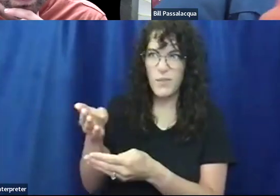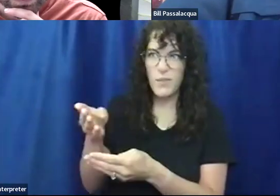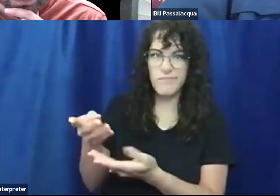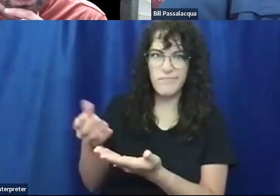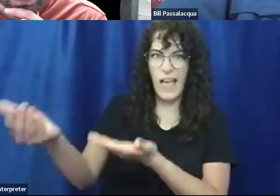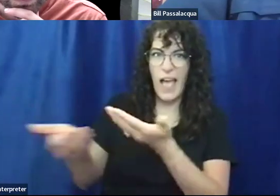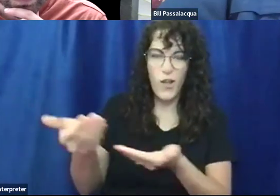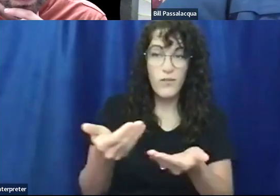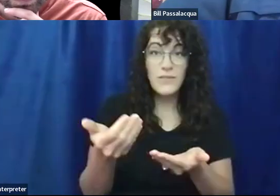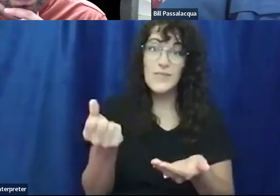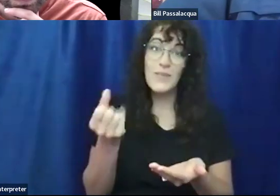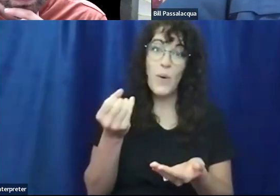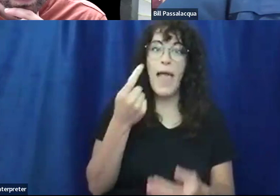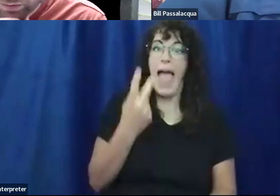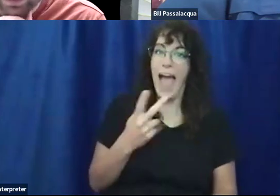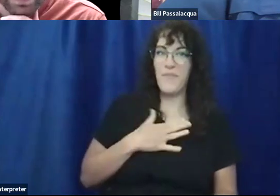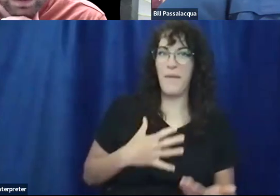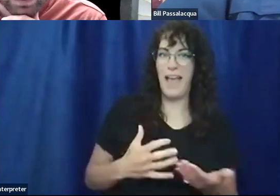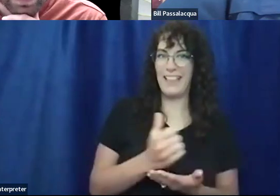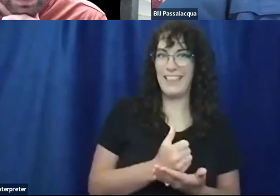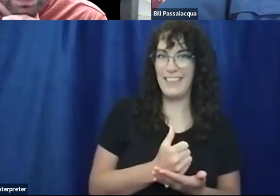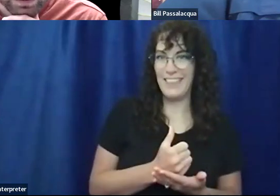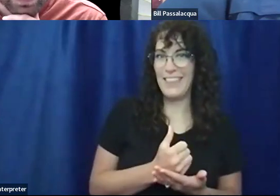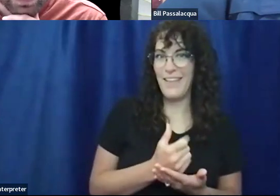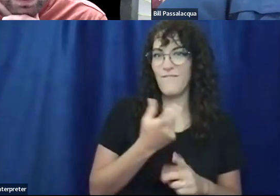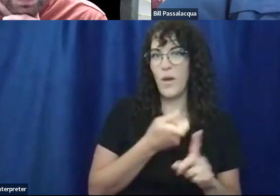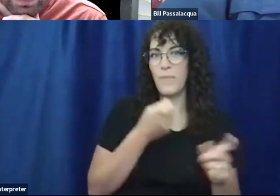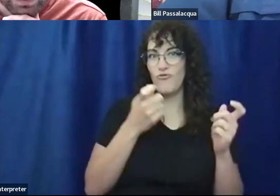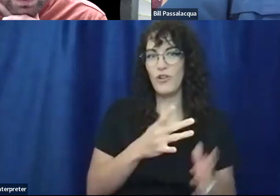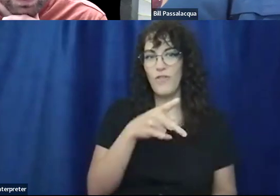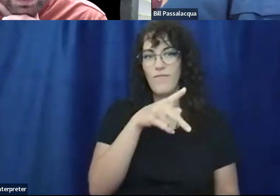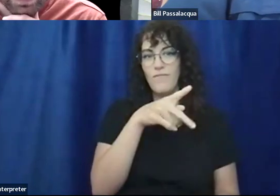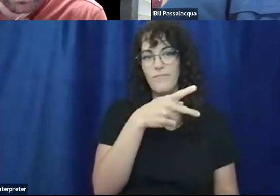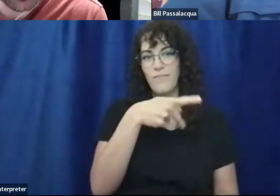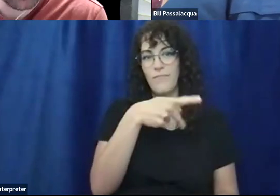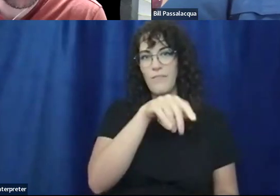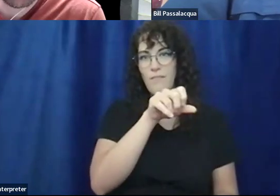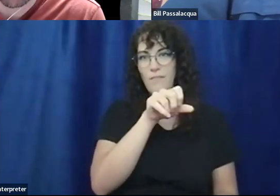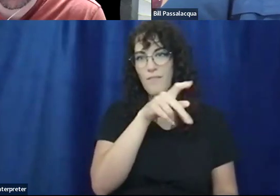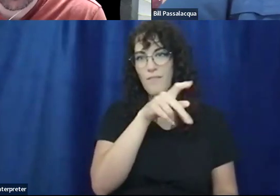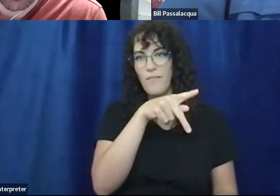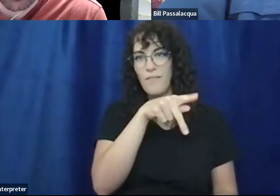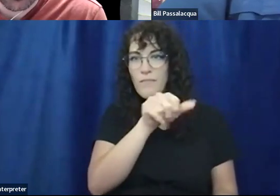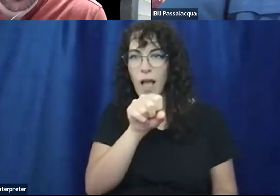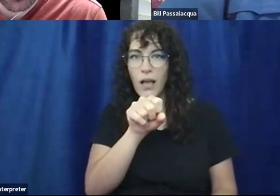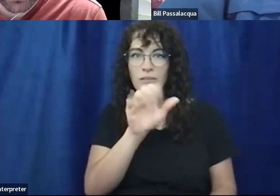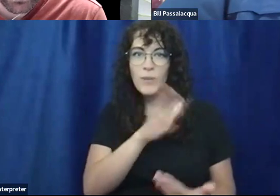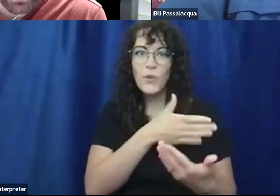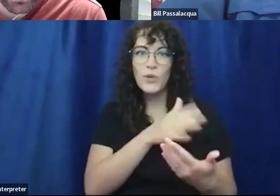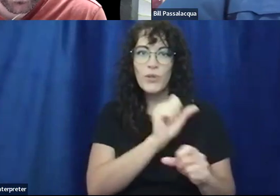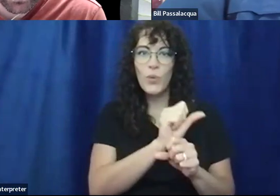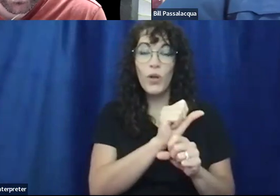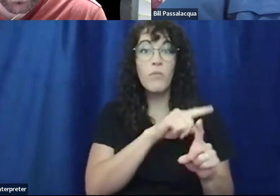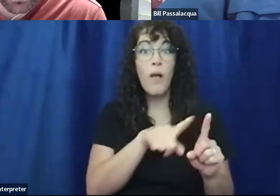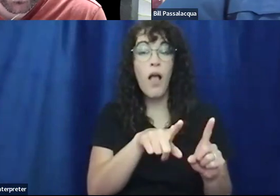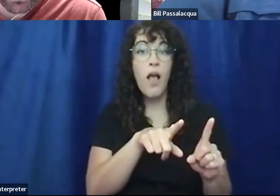sort of half my living from being the executive director of PAS Music Works, but the, uh, but what it did was it gave me the